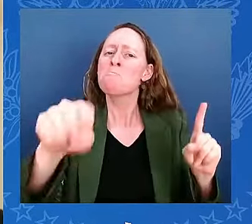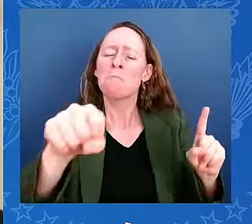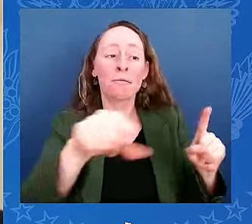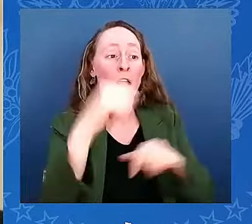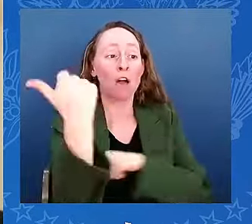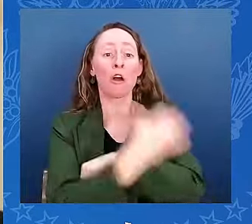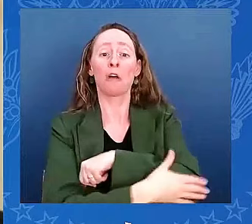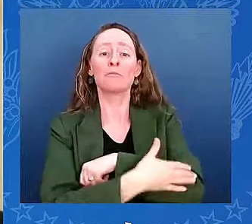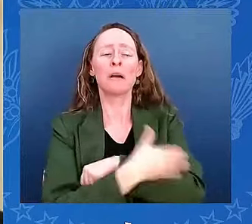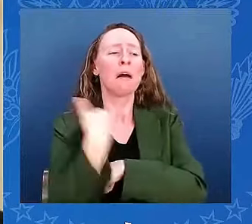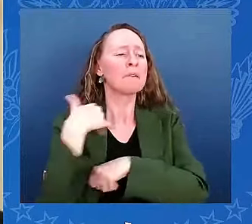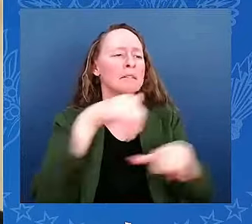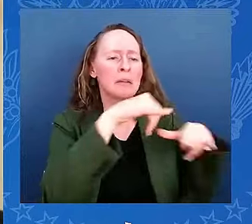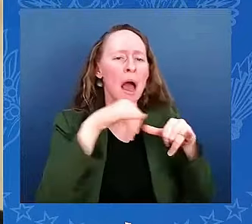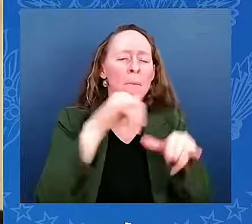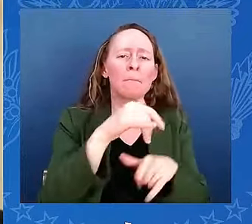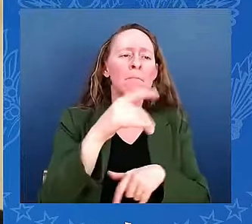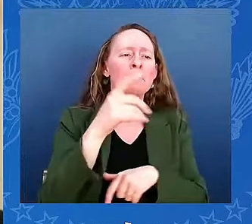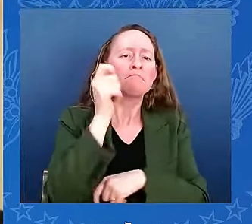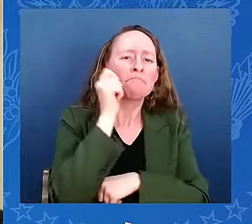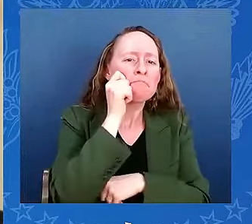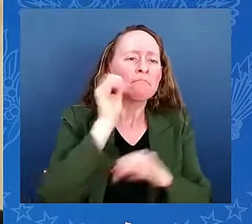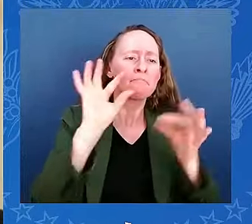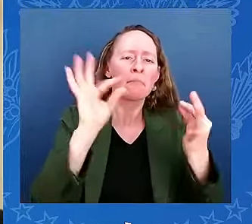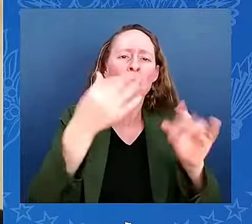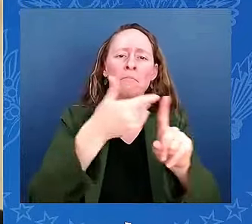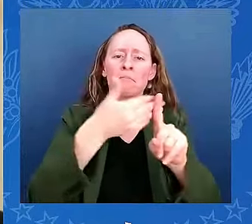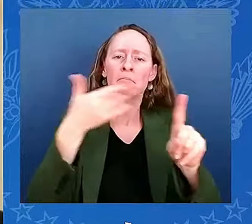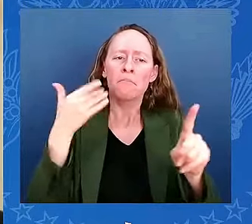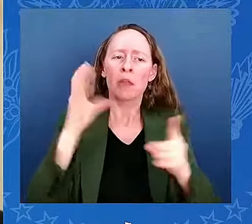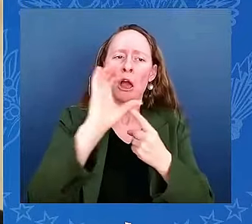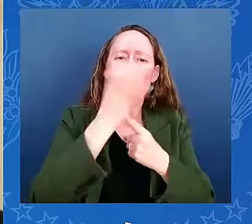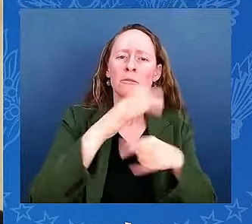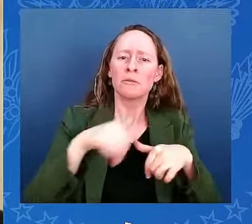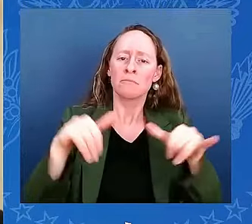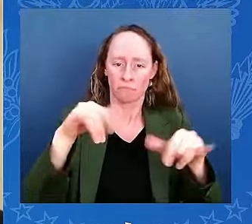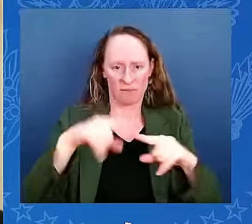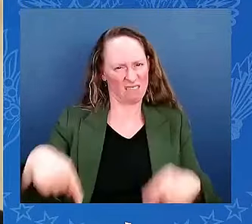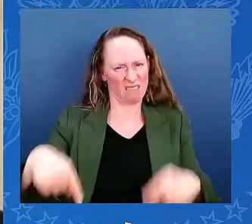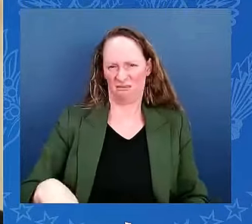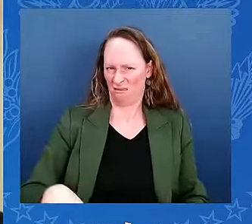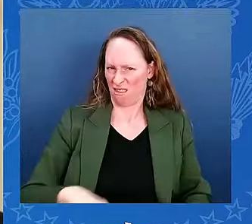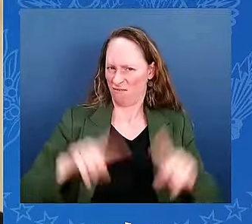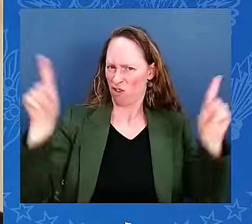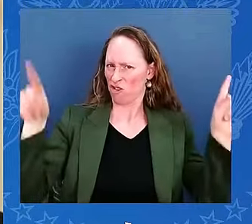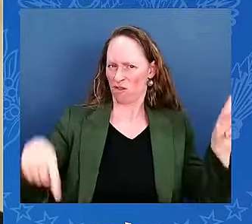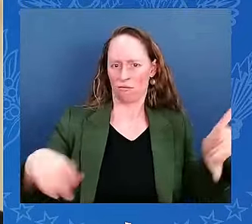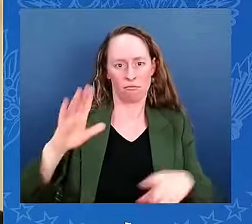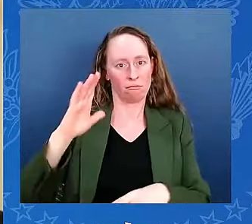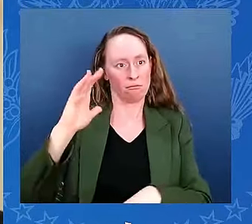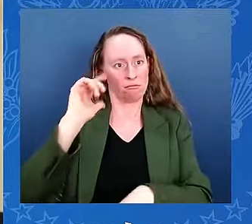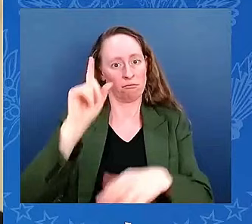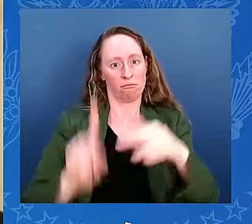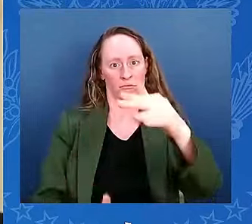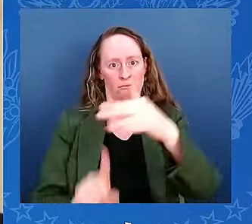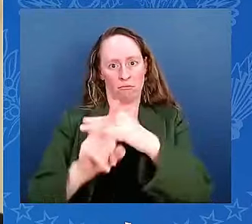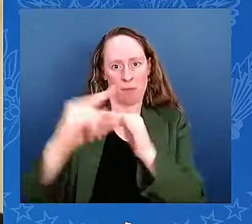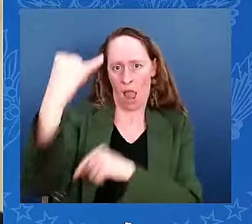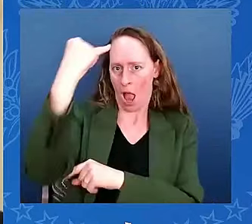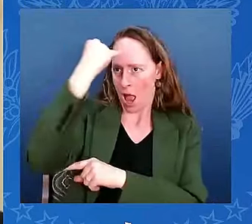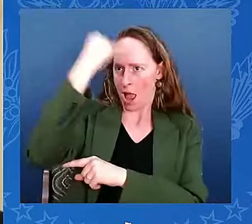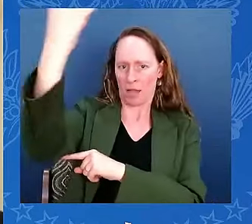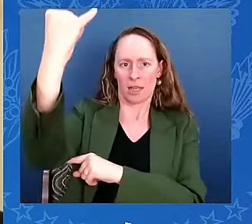is based on an idea. Literally, the only nation in world based on an idea. The idea is that we hold these truths to be self-evident,